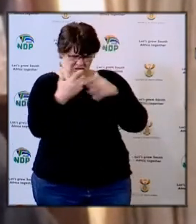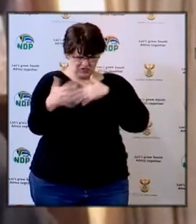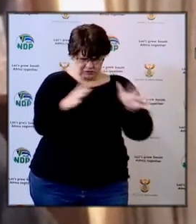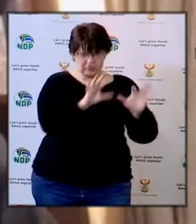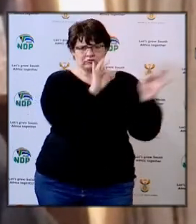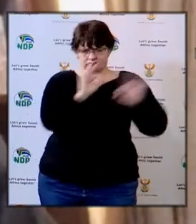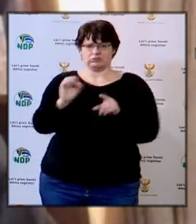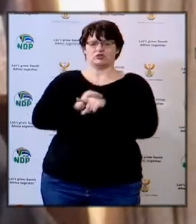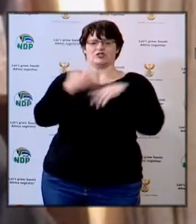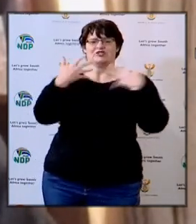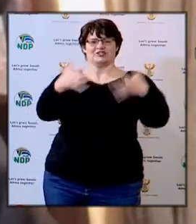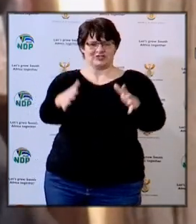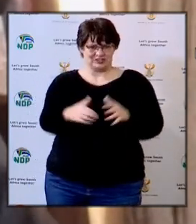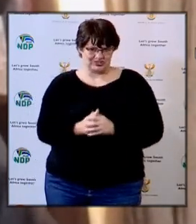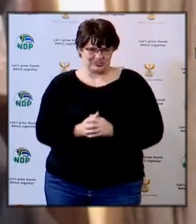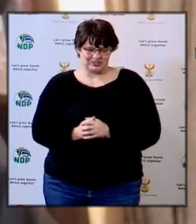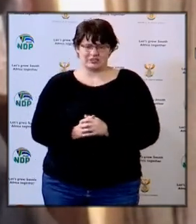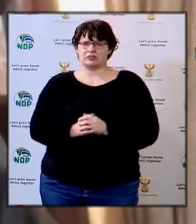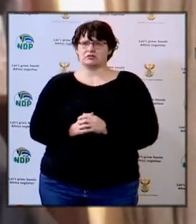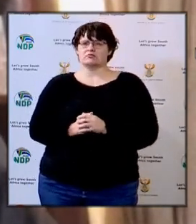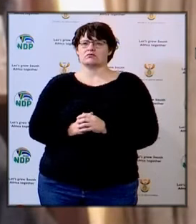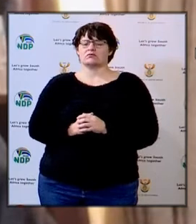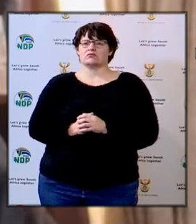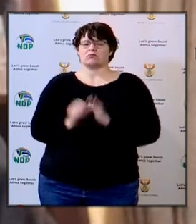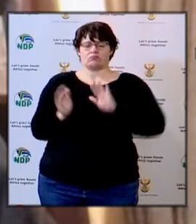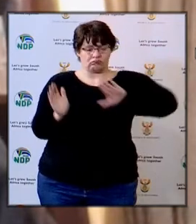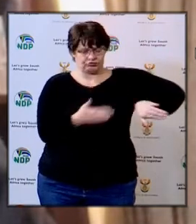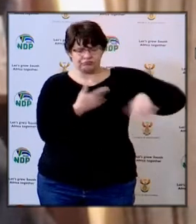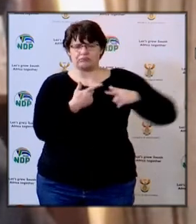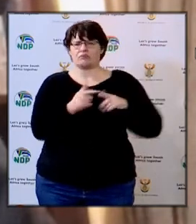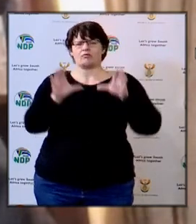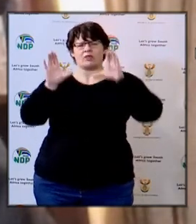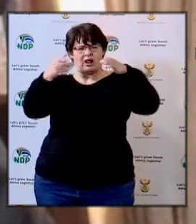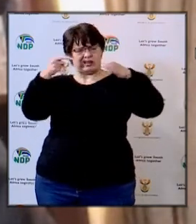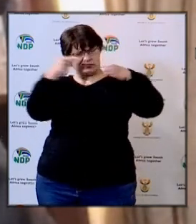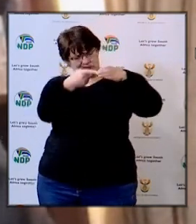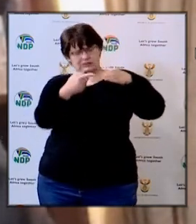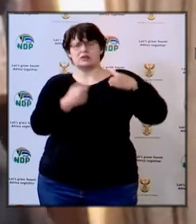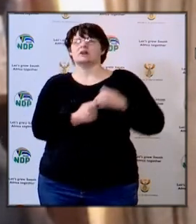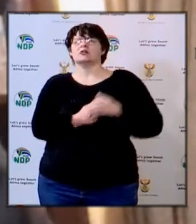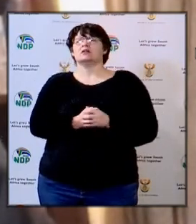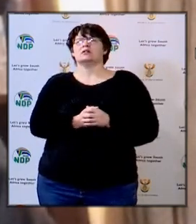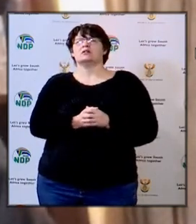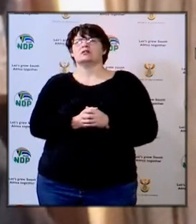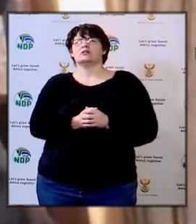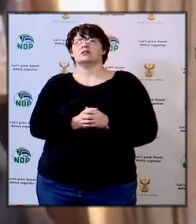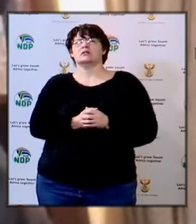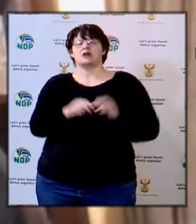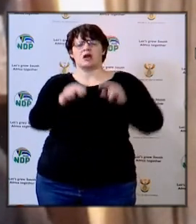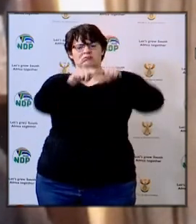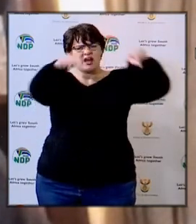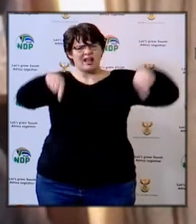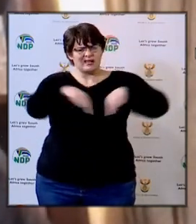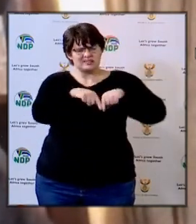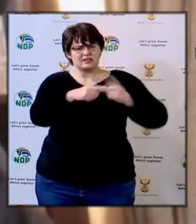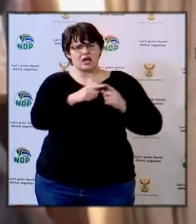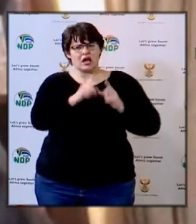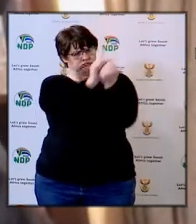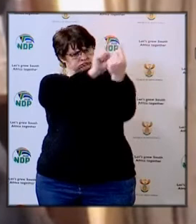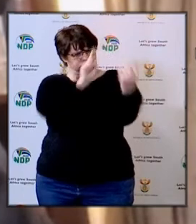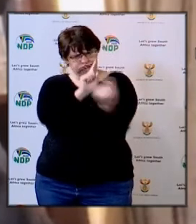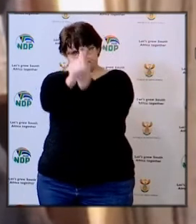is on top. In terms of the classes they've been prepared in terms of social distancing.